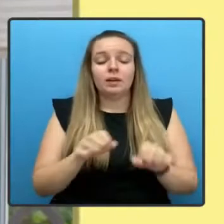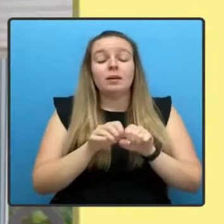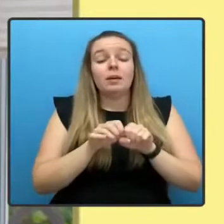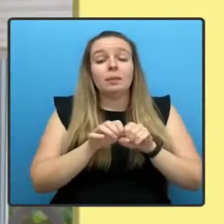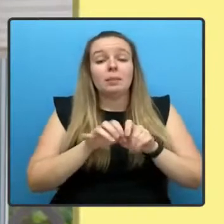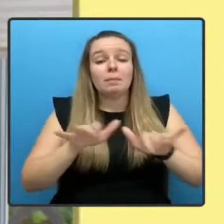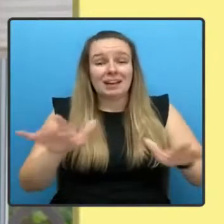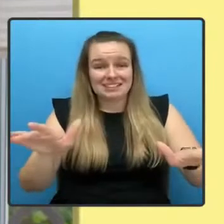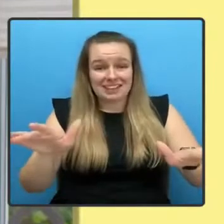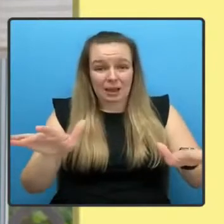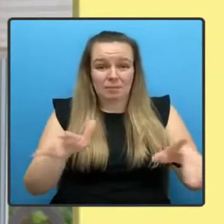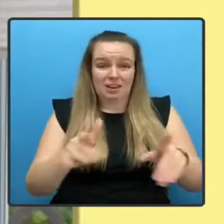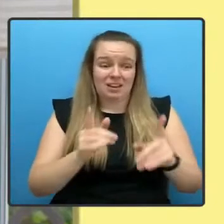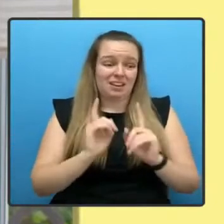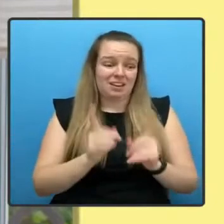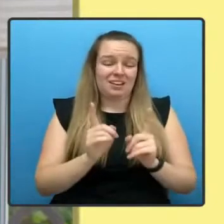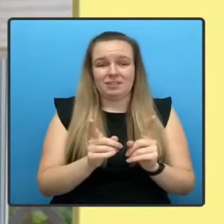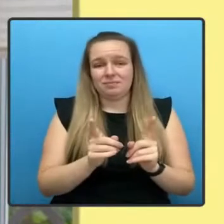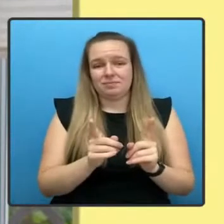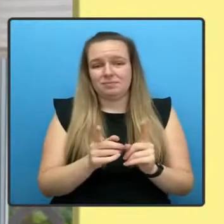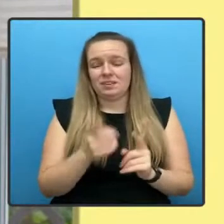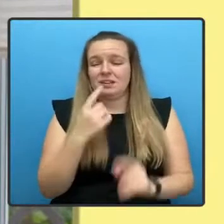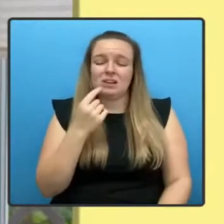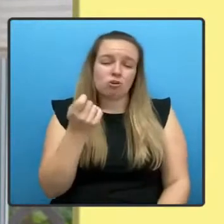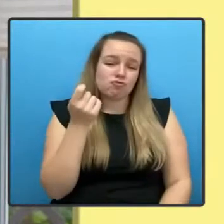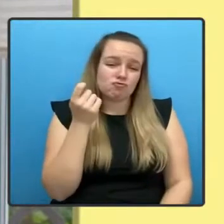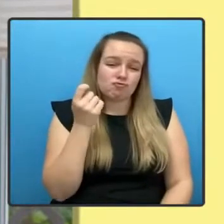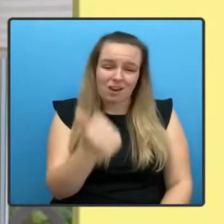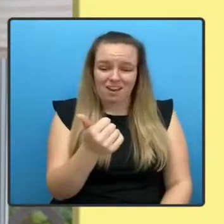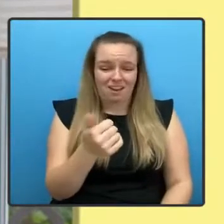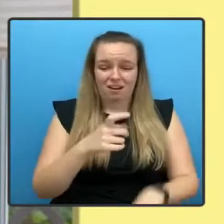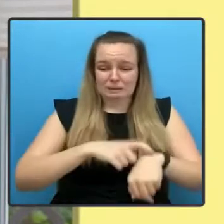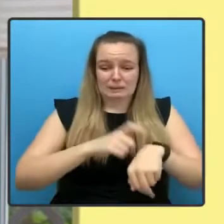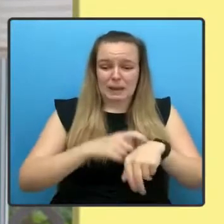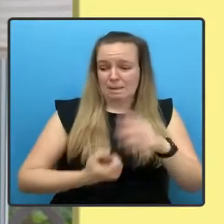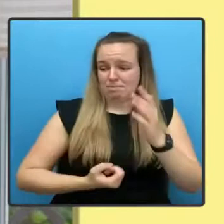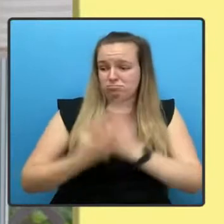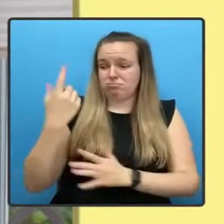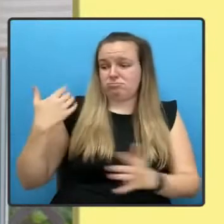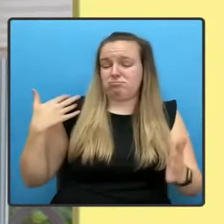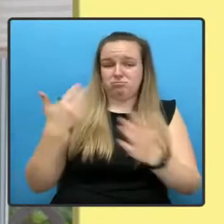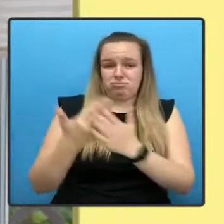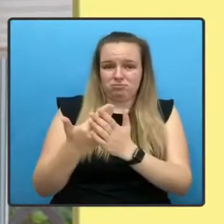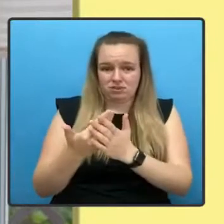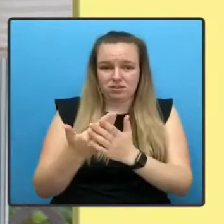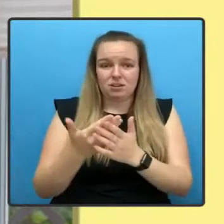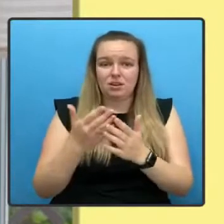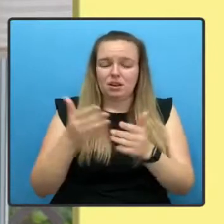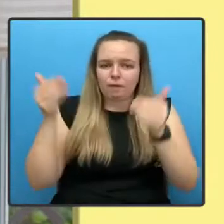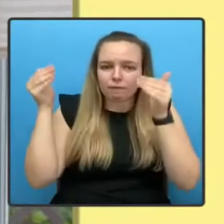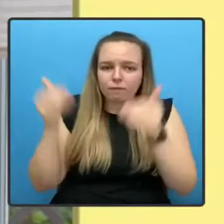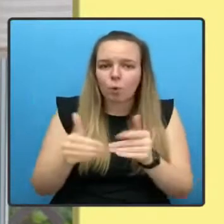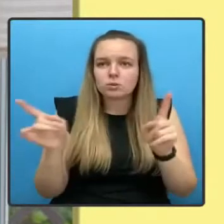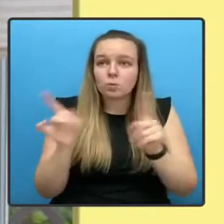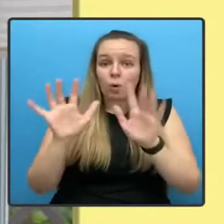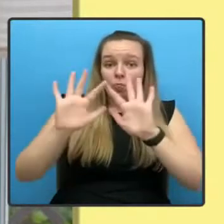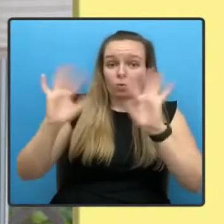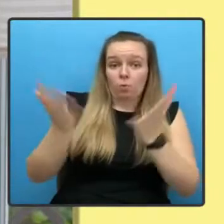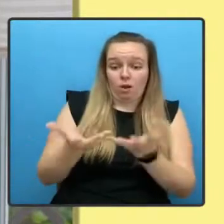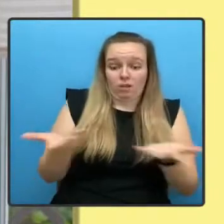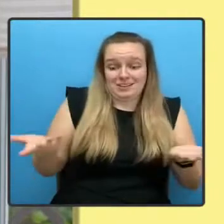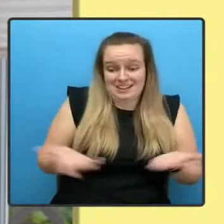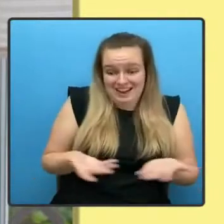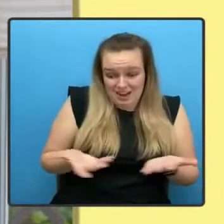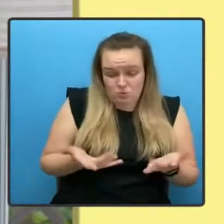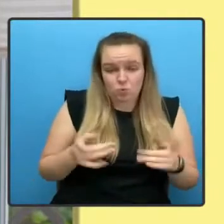those rare moments in history when there is intense focus both on the world as it is now and how it could